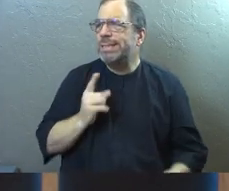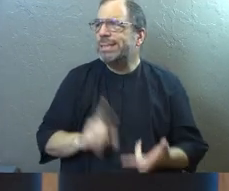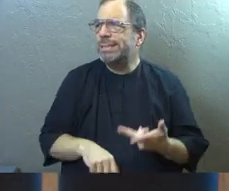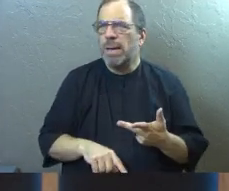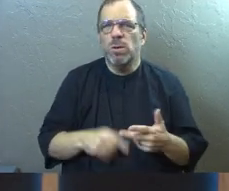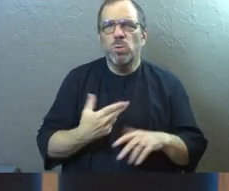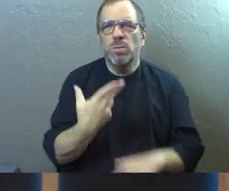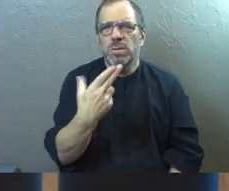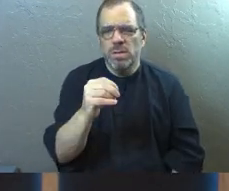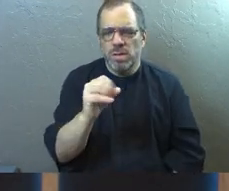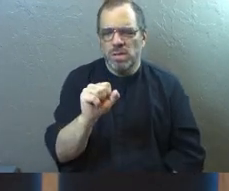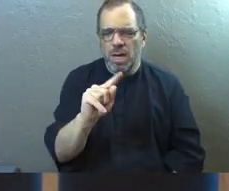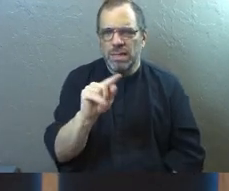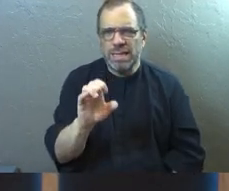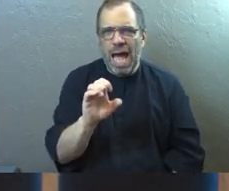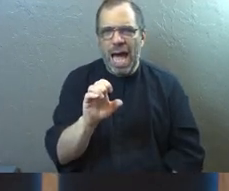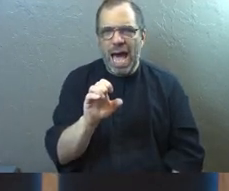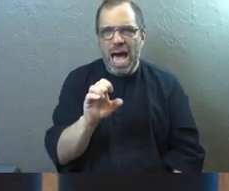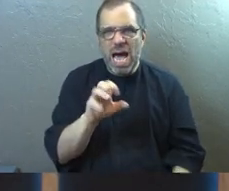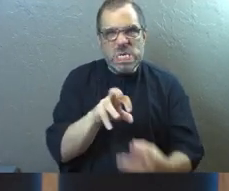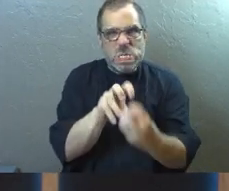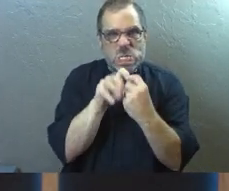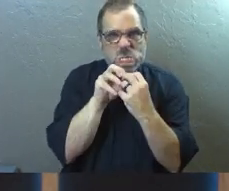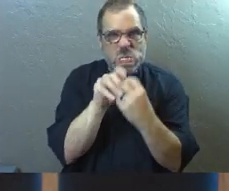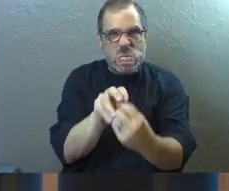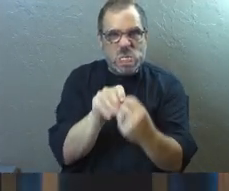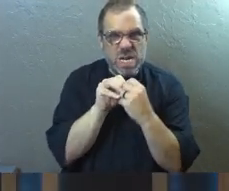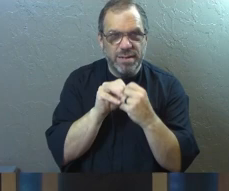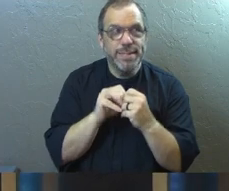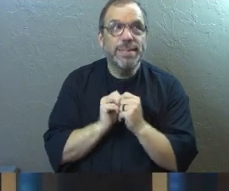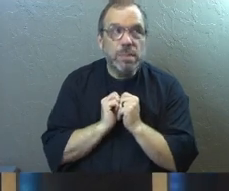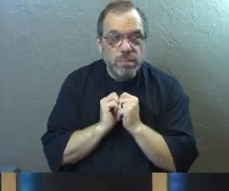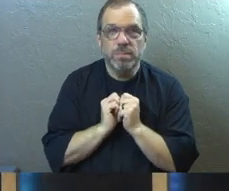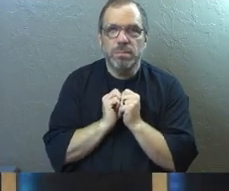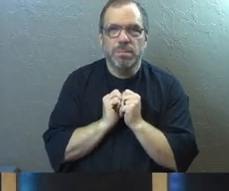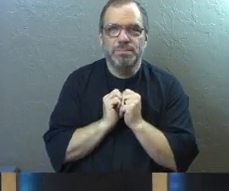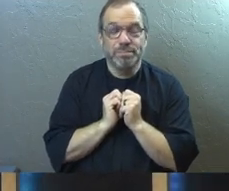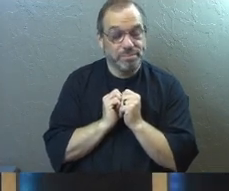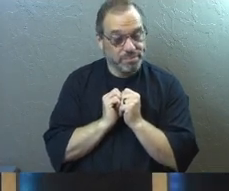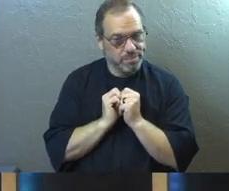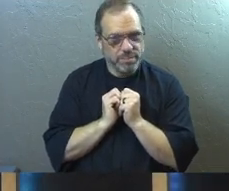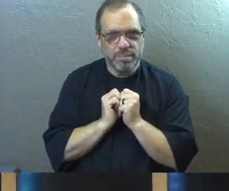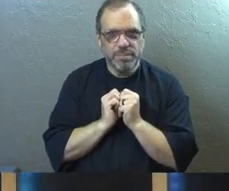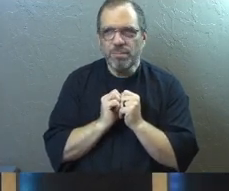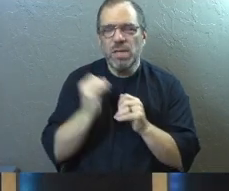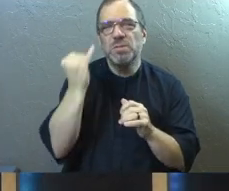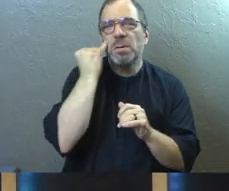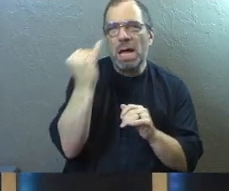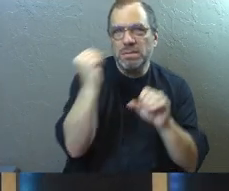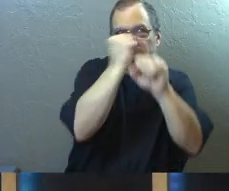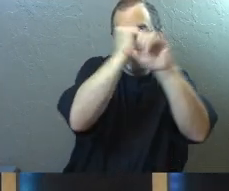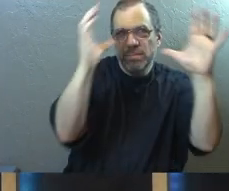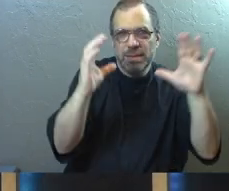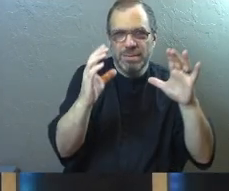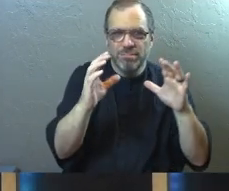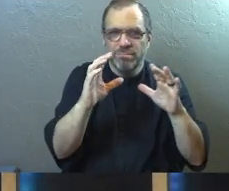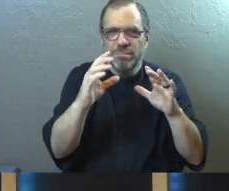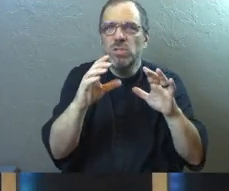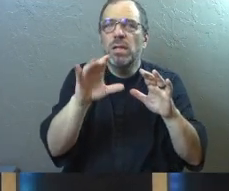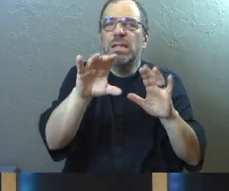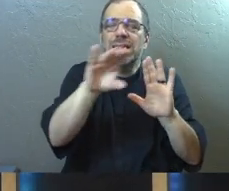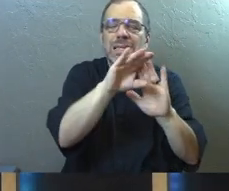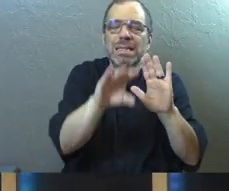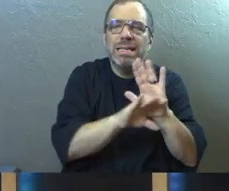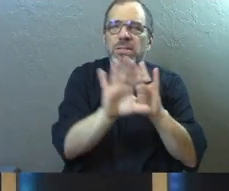who's hostile toward you. And so let's actually, let's talk about some ideas about who might be on your